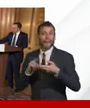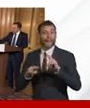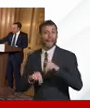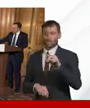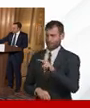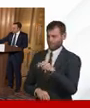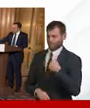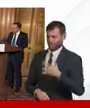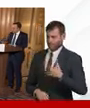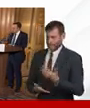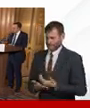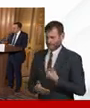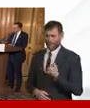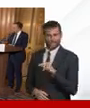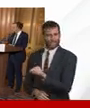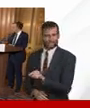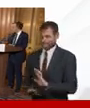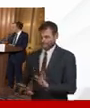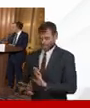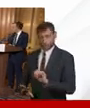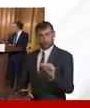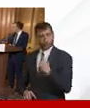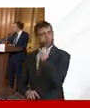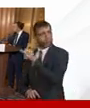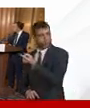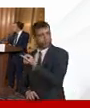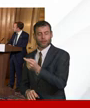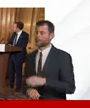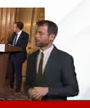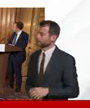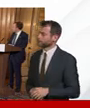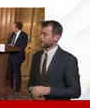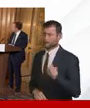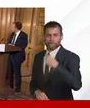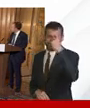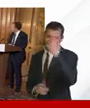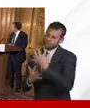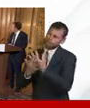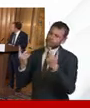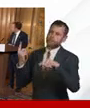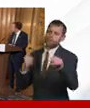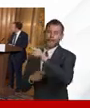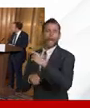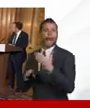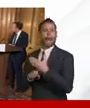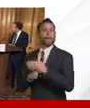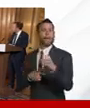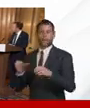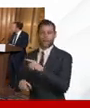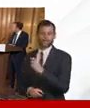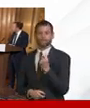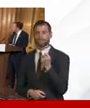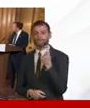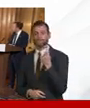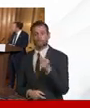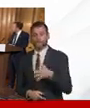environment they should always raise those concerns and I think by far the majority of employers are being really sensible and supportive and there's